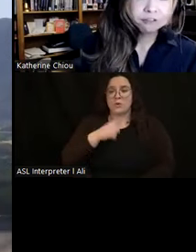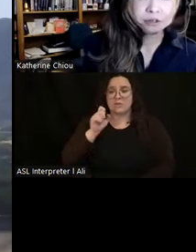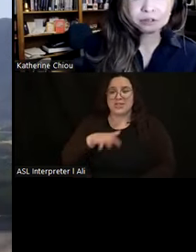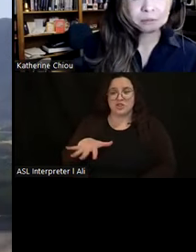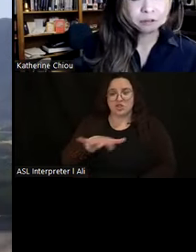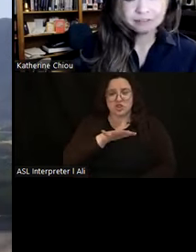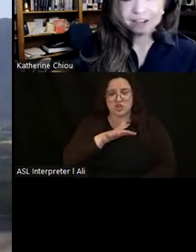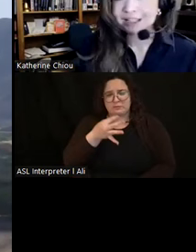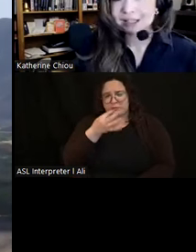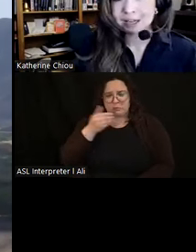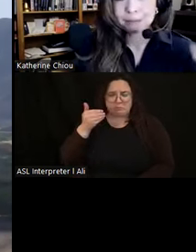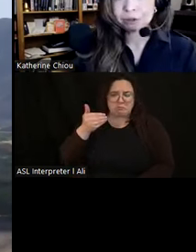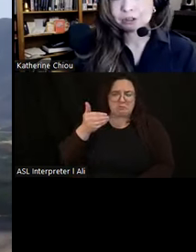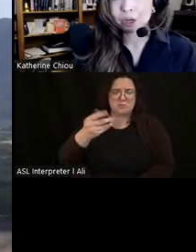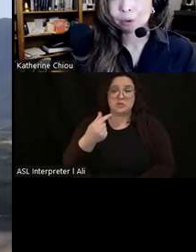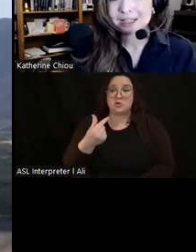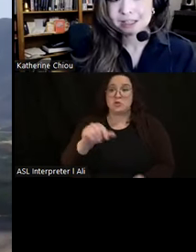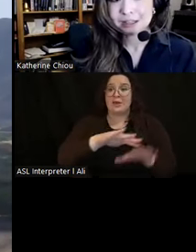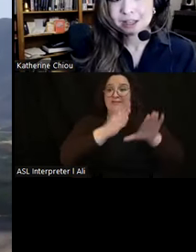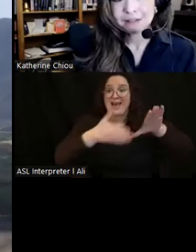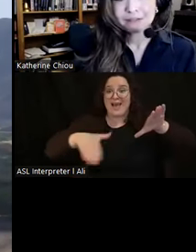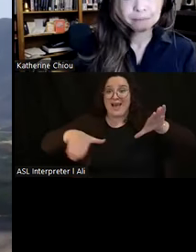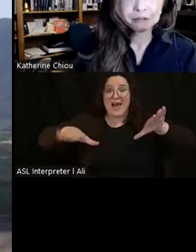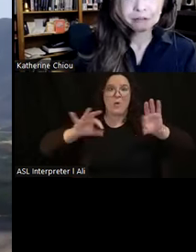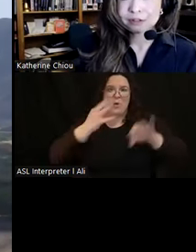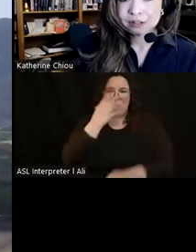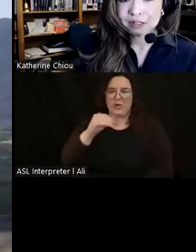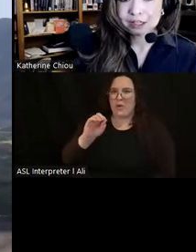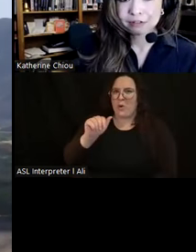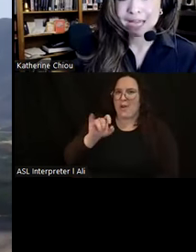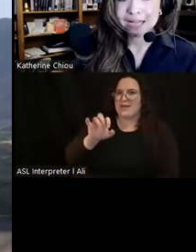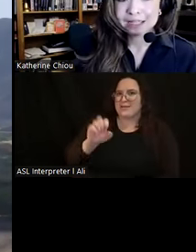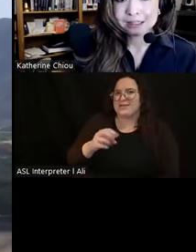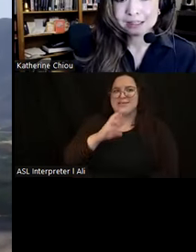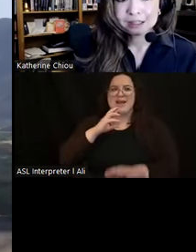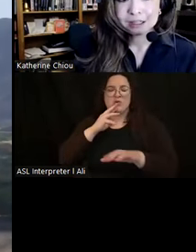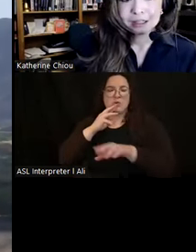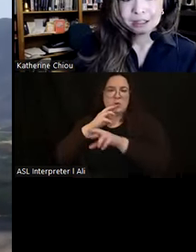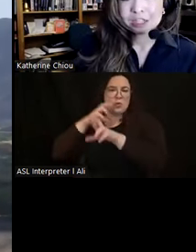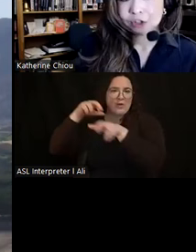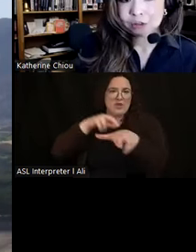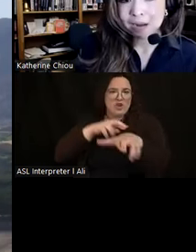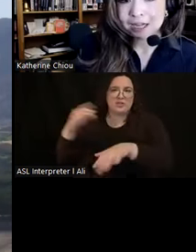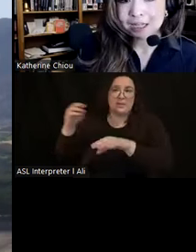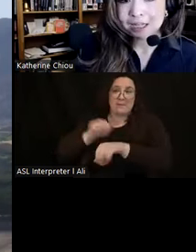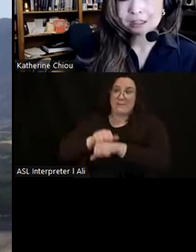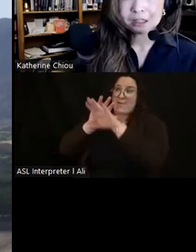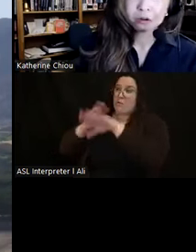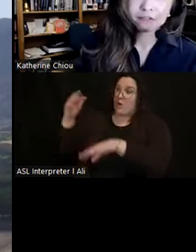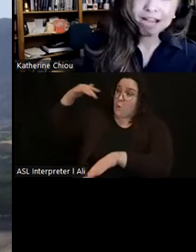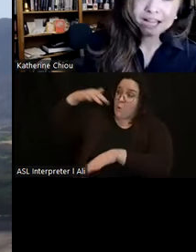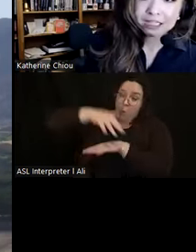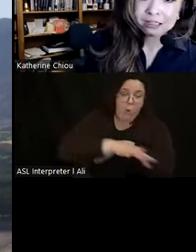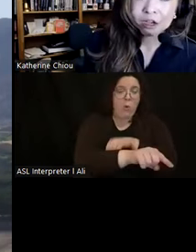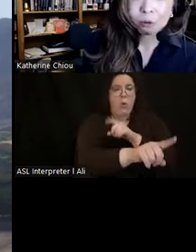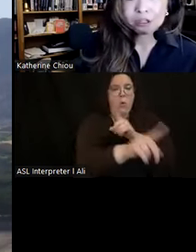kilometers, there's some green valleys that emerge like oases fed by rivers descending from the Andes. These fertile pockets, the